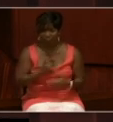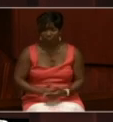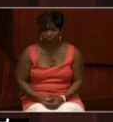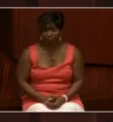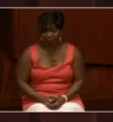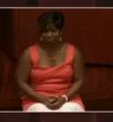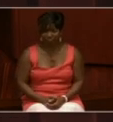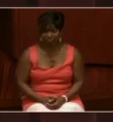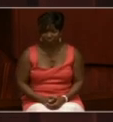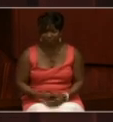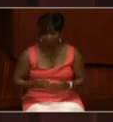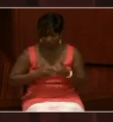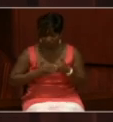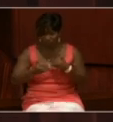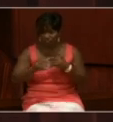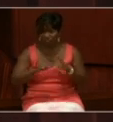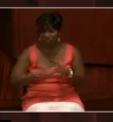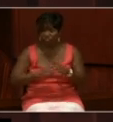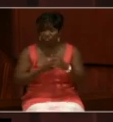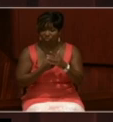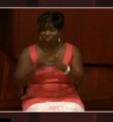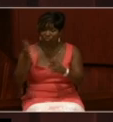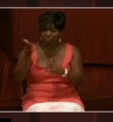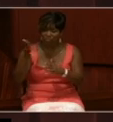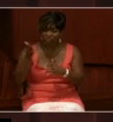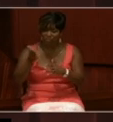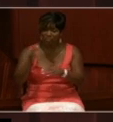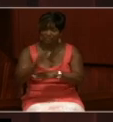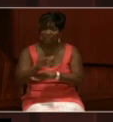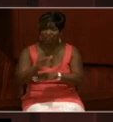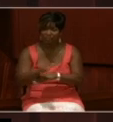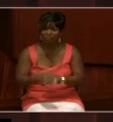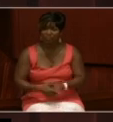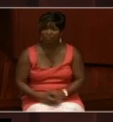And so let's go ahead and we'll start off my presentation this afternoon.